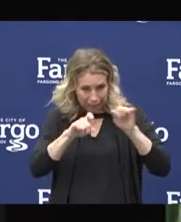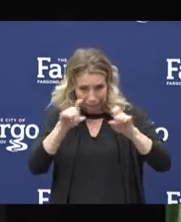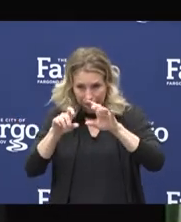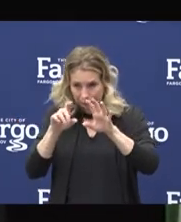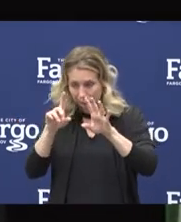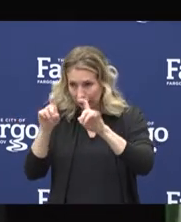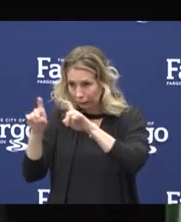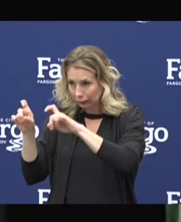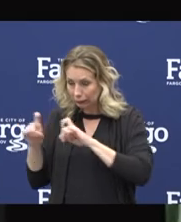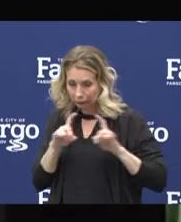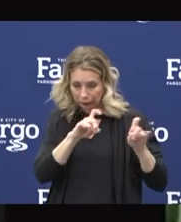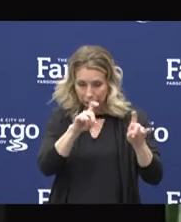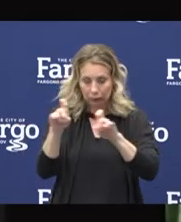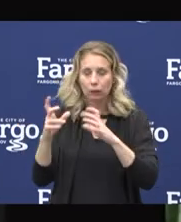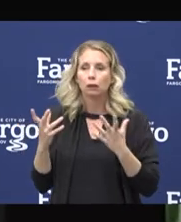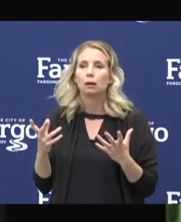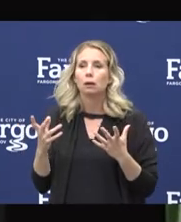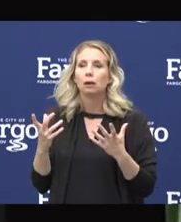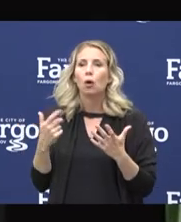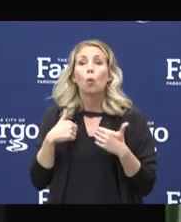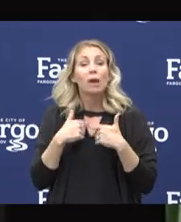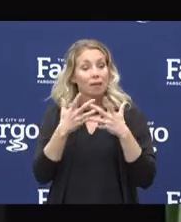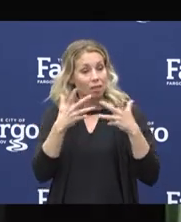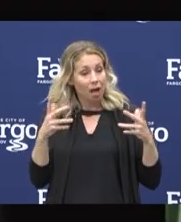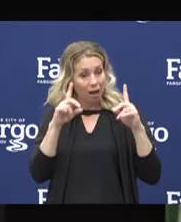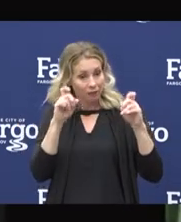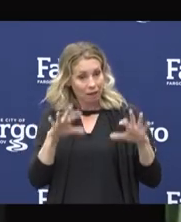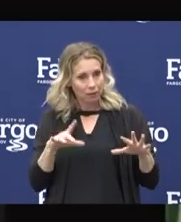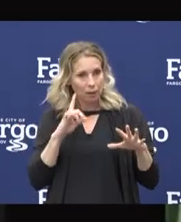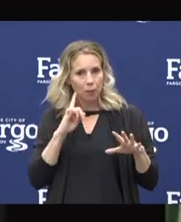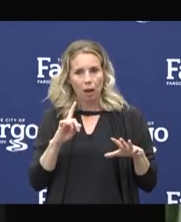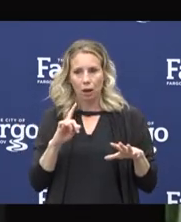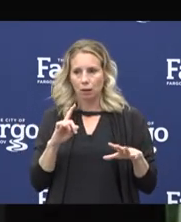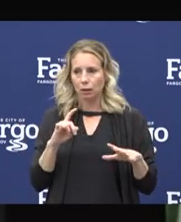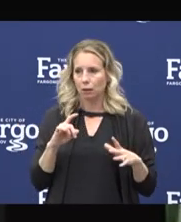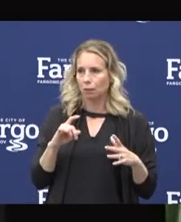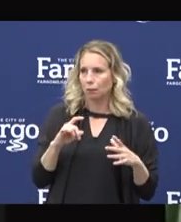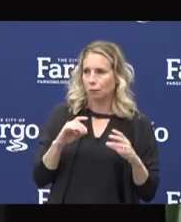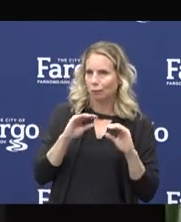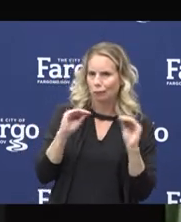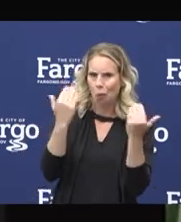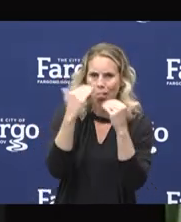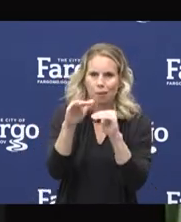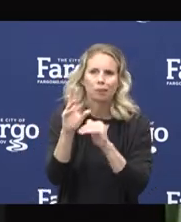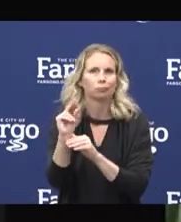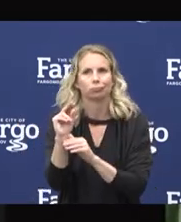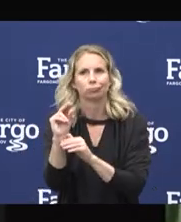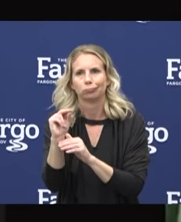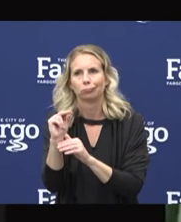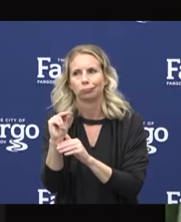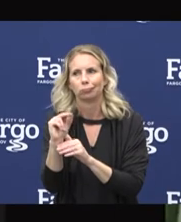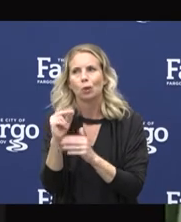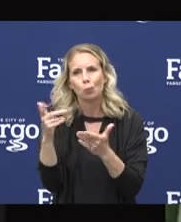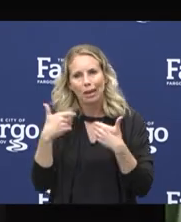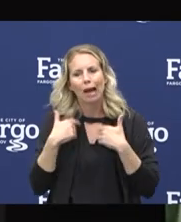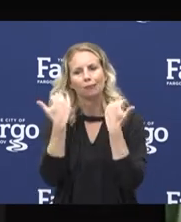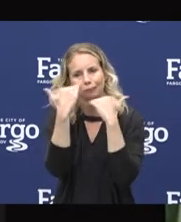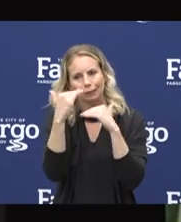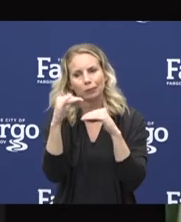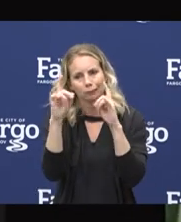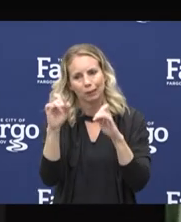So we have a lot of testing capacity, but we don't have infinite testing capacity. So we've got the ability to